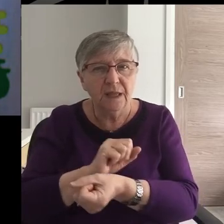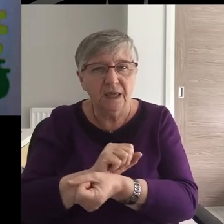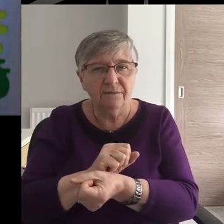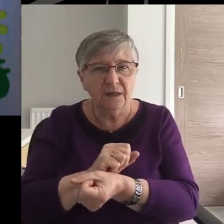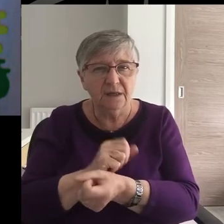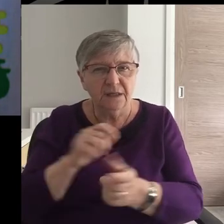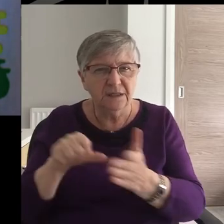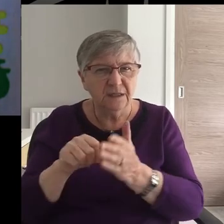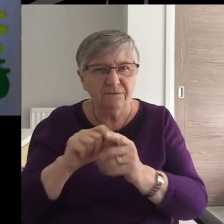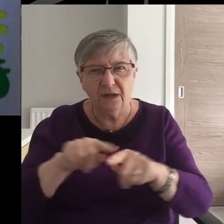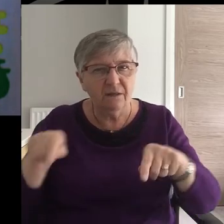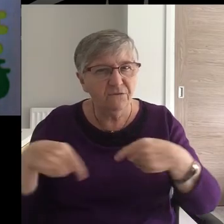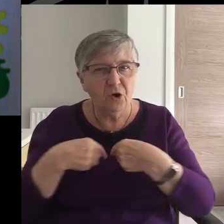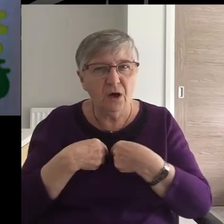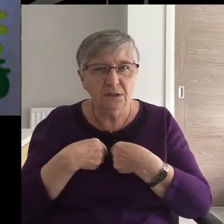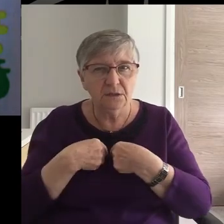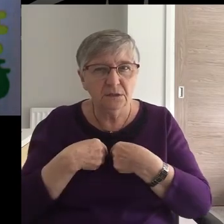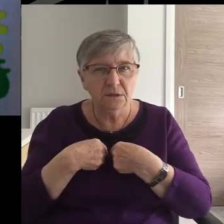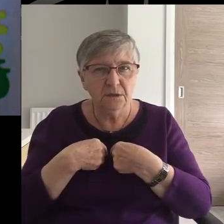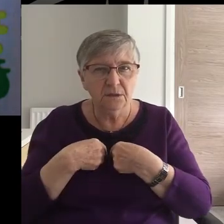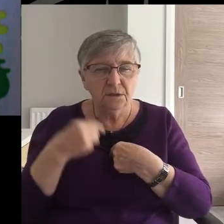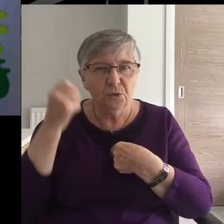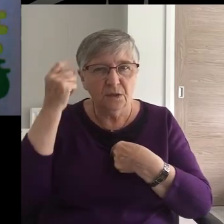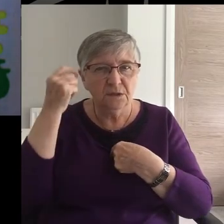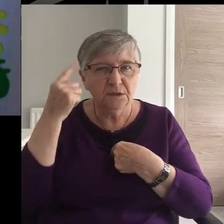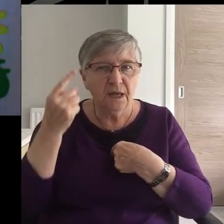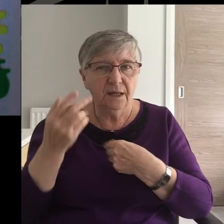for us to grapple with.